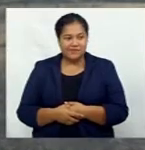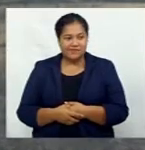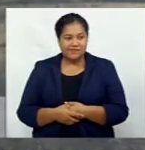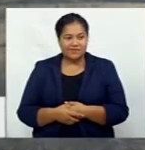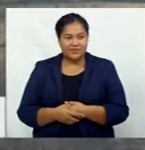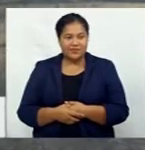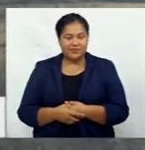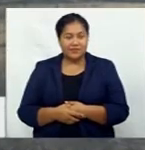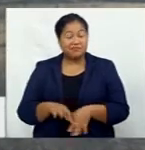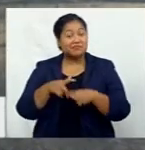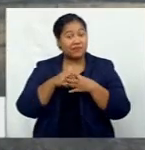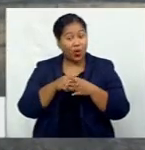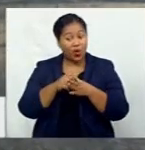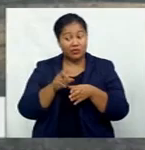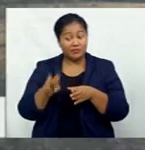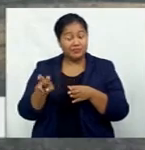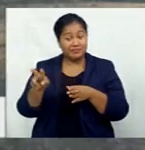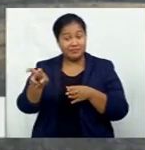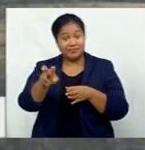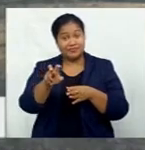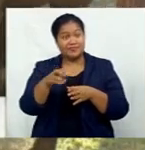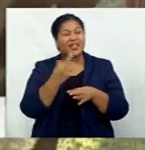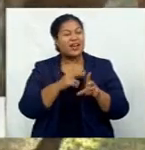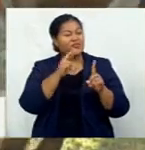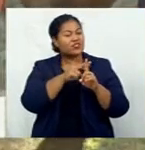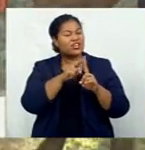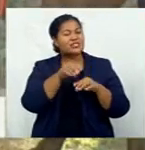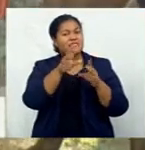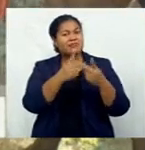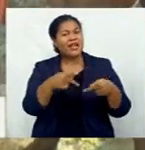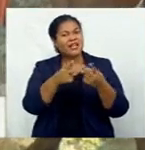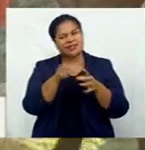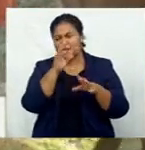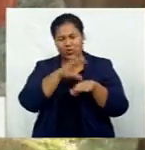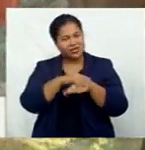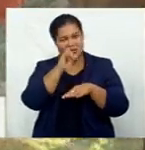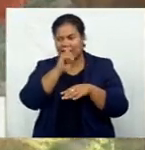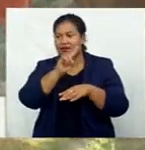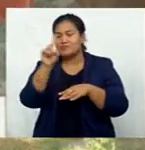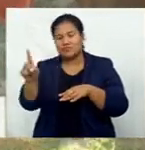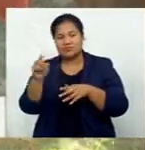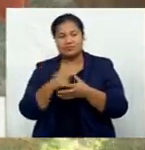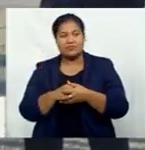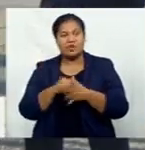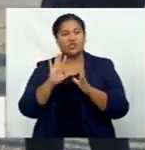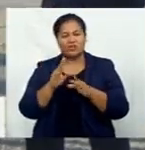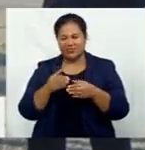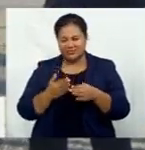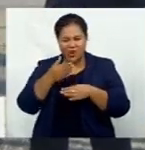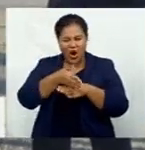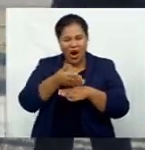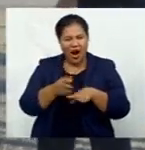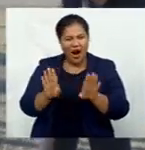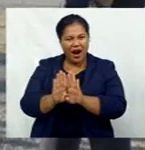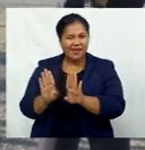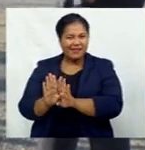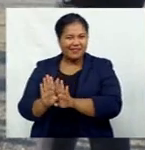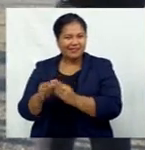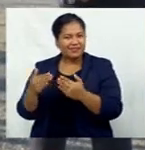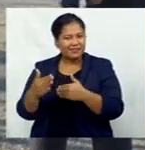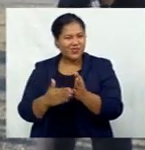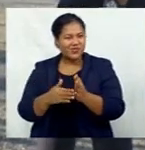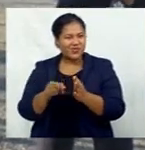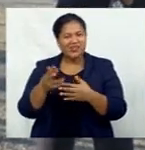The horse patrol will reach areas police are not able to stop attempts to cross containment zones and prevent